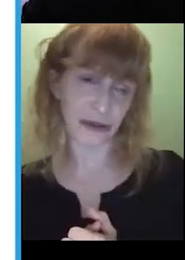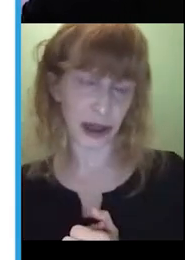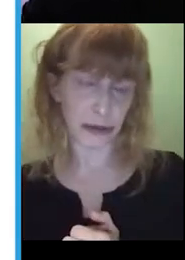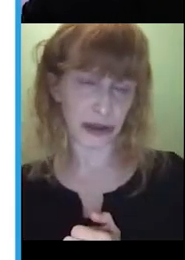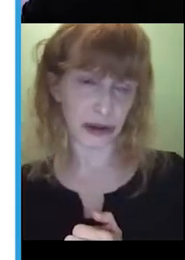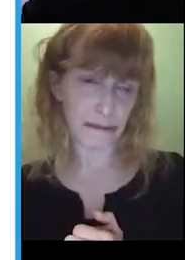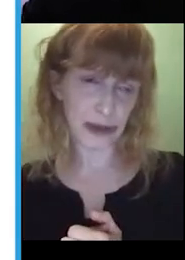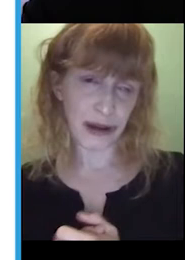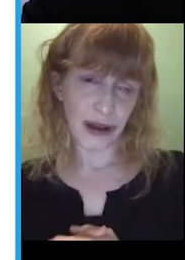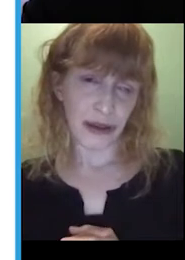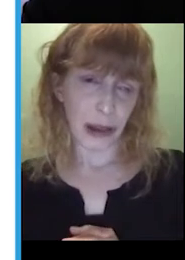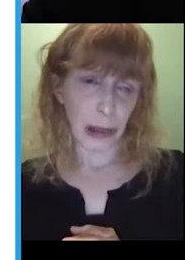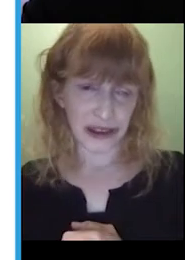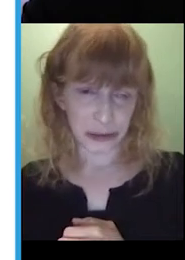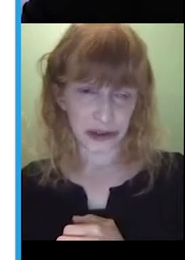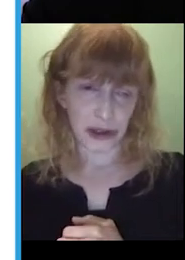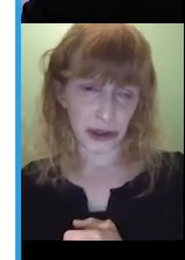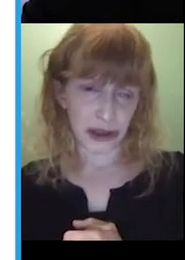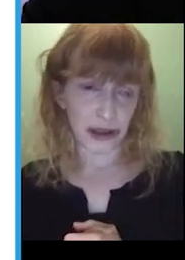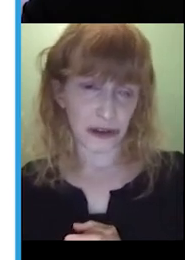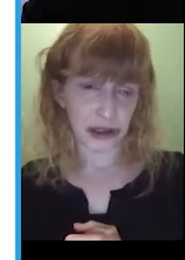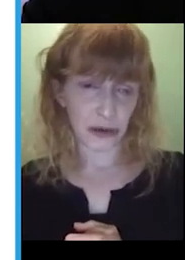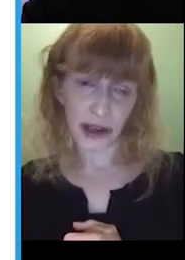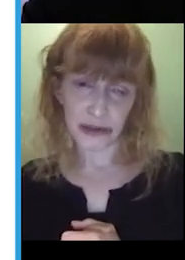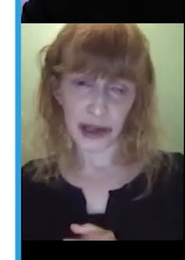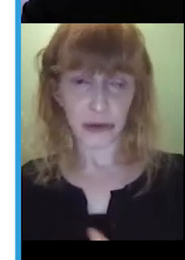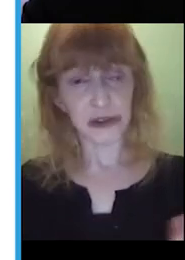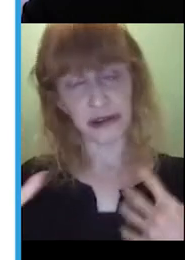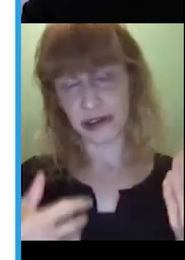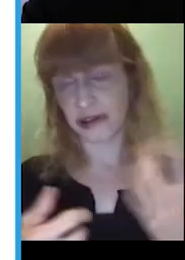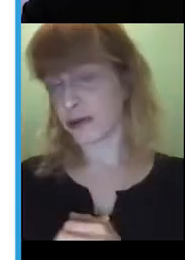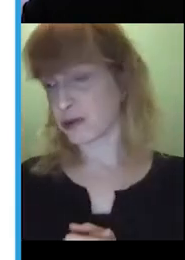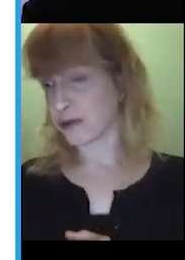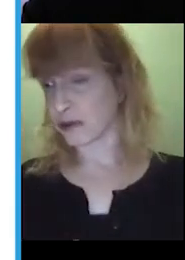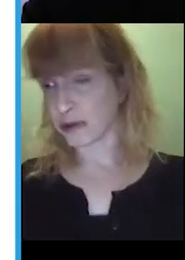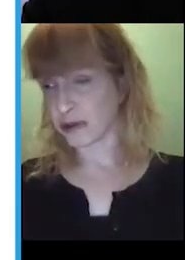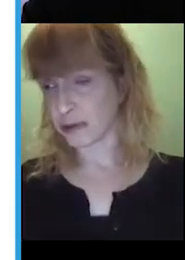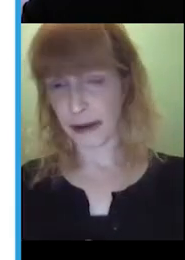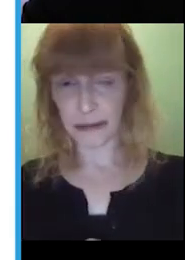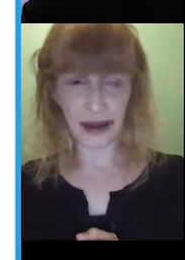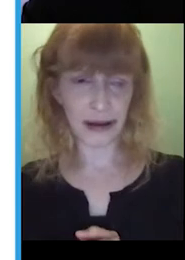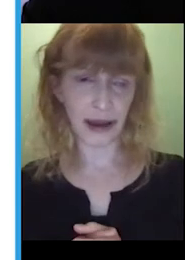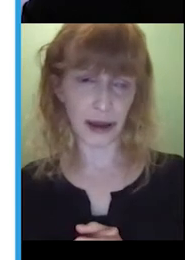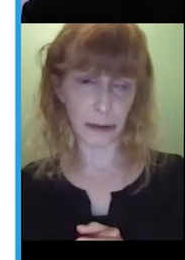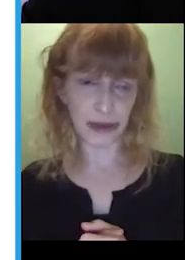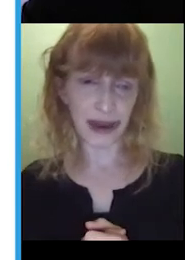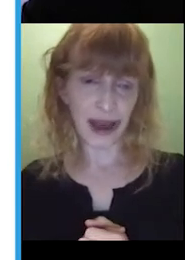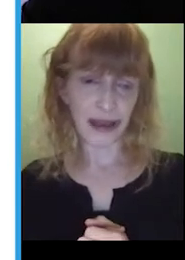enters their vocabulary that allows them to communicate using a range of language functions, which we've already talked about,